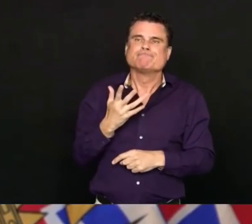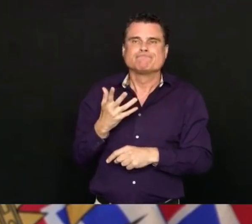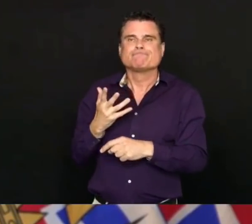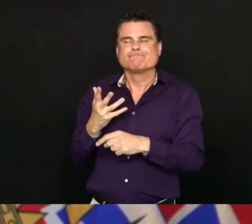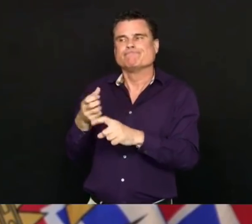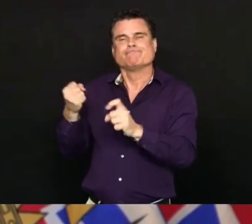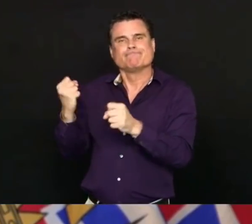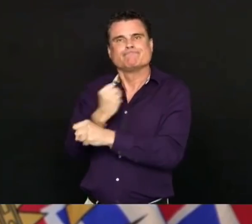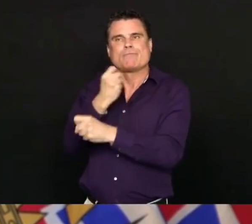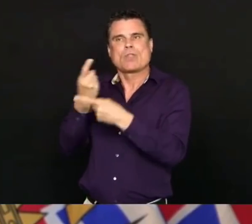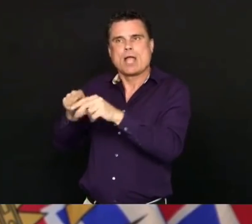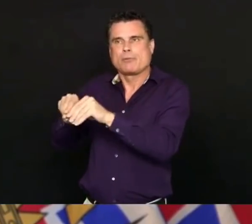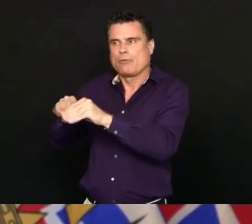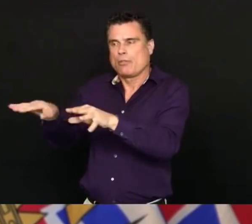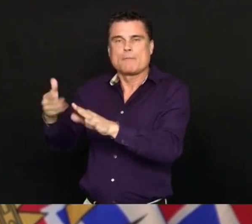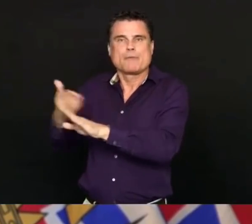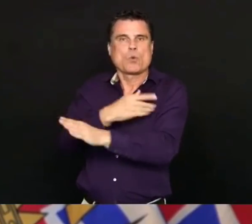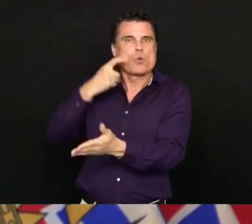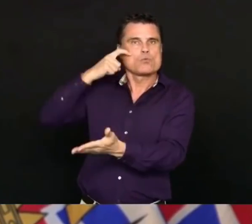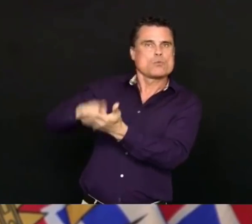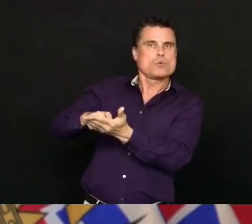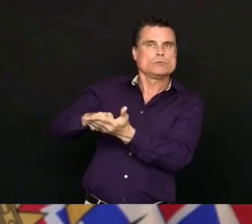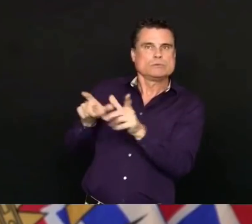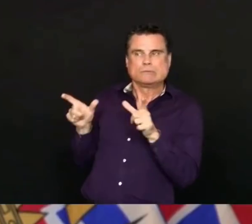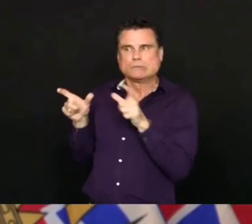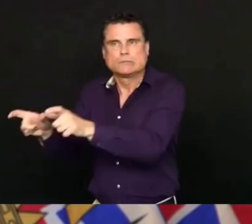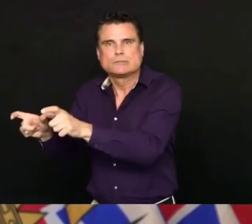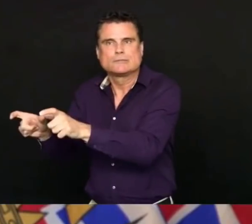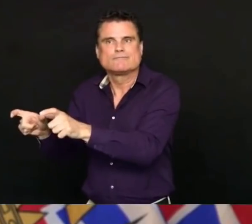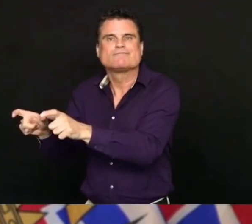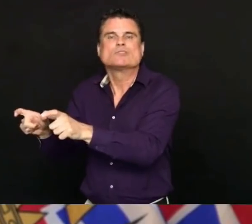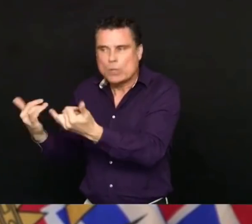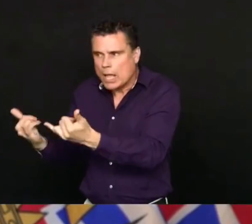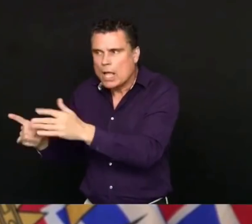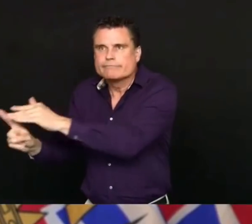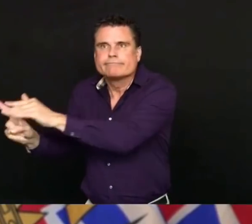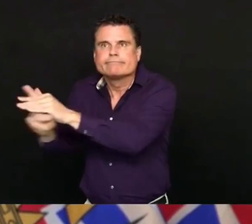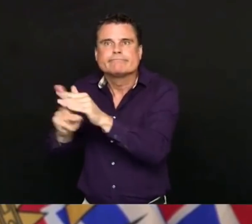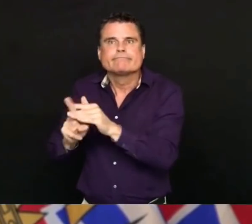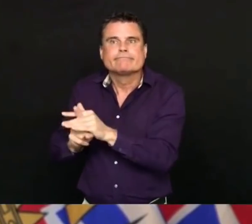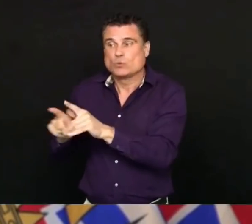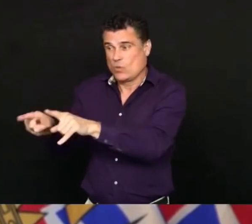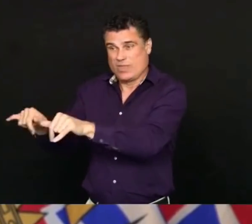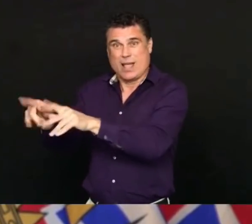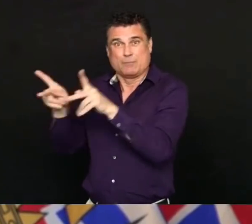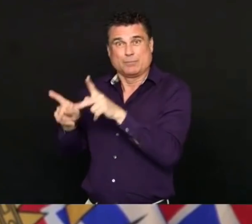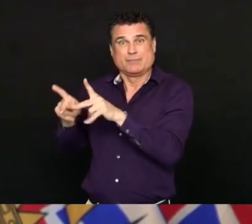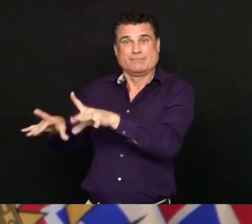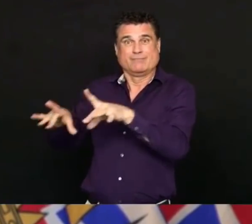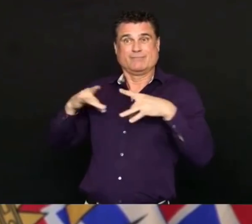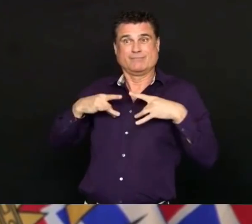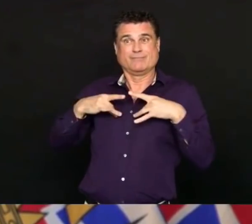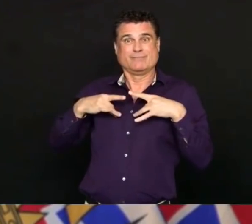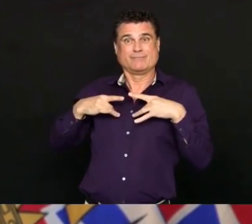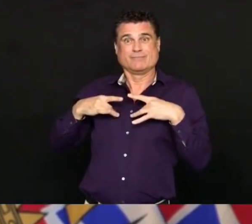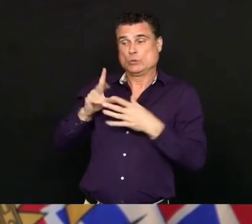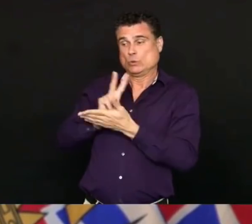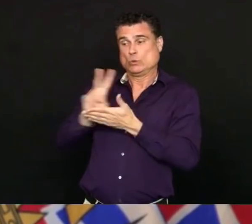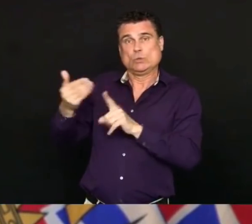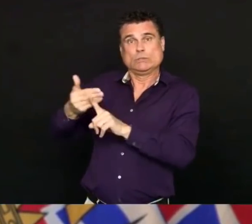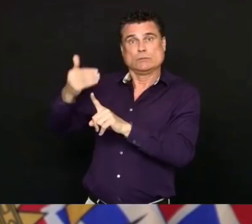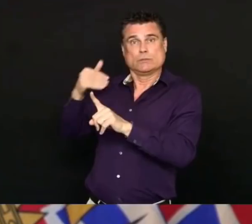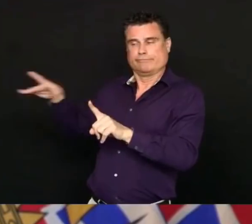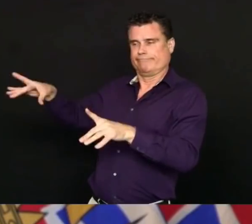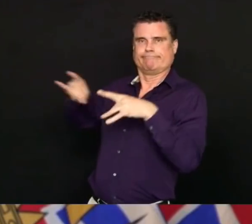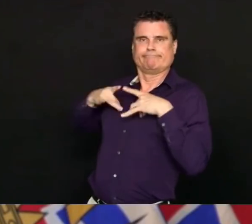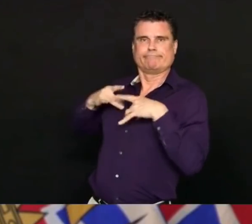were exposed over the previous two weeks developing symptoms. And there's ongoing testing and surveillance that continues in that facility.